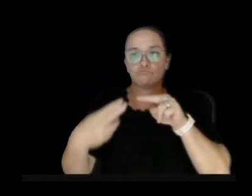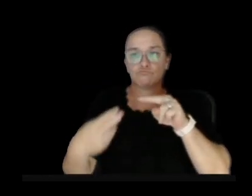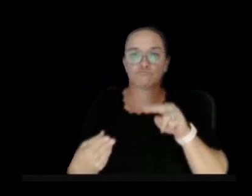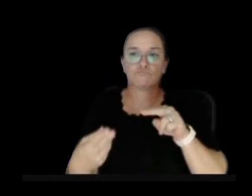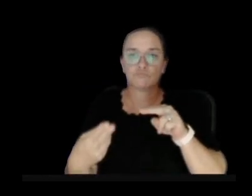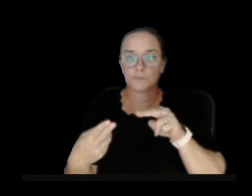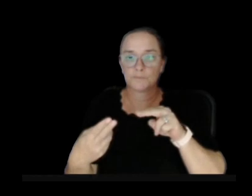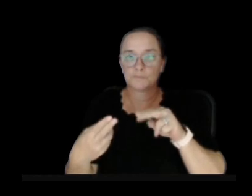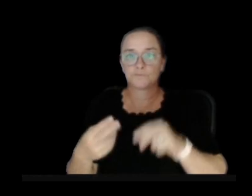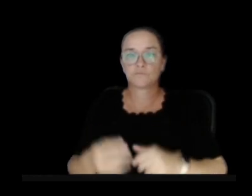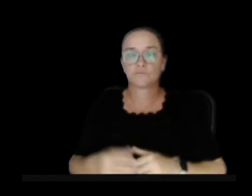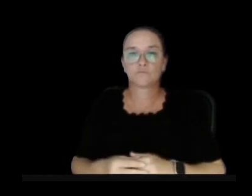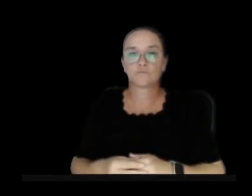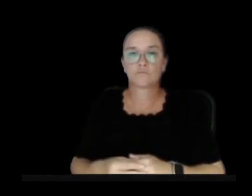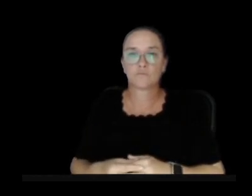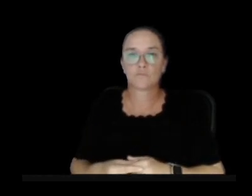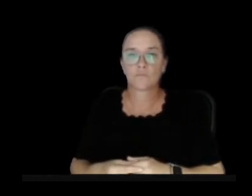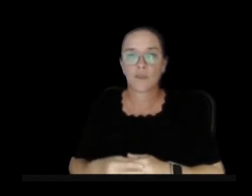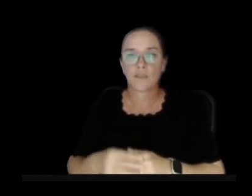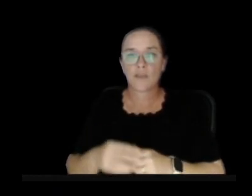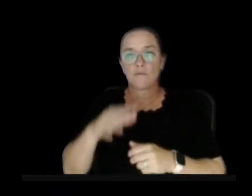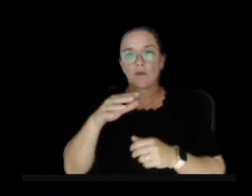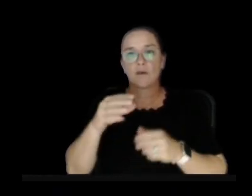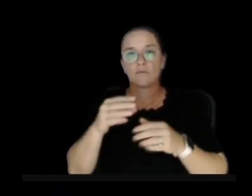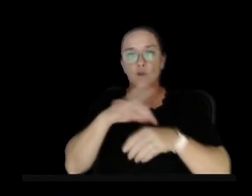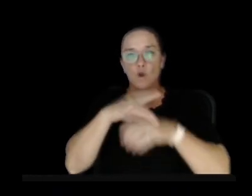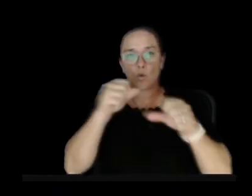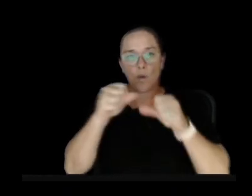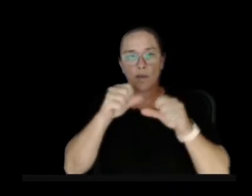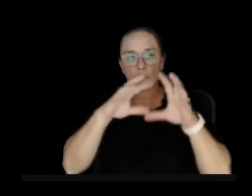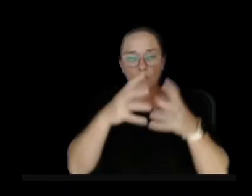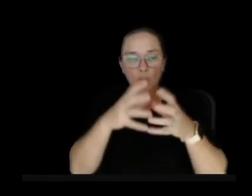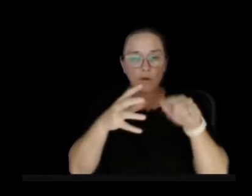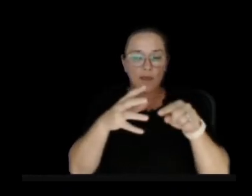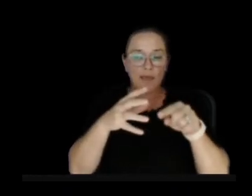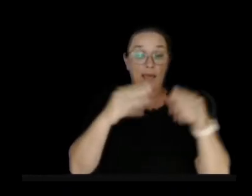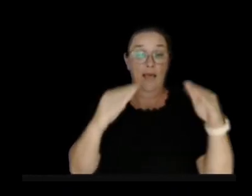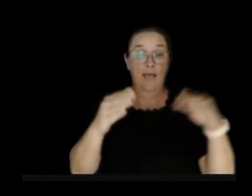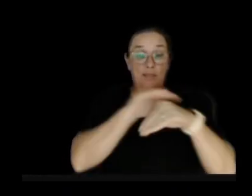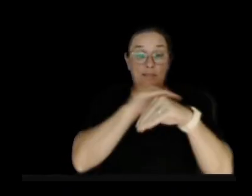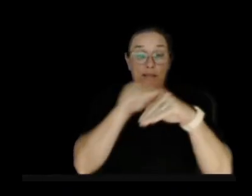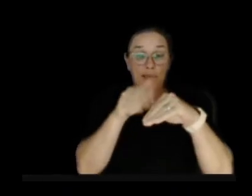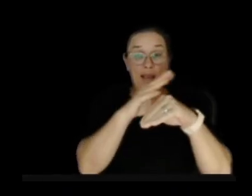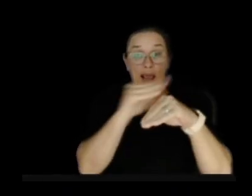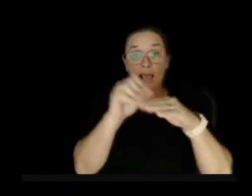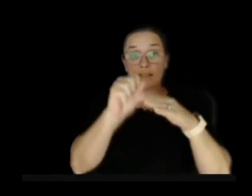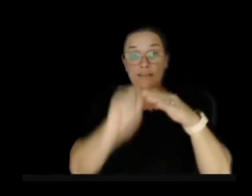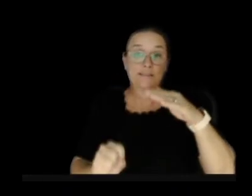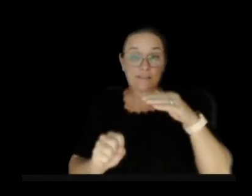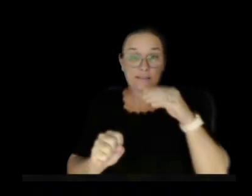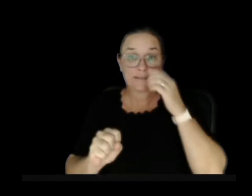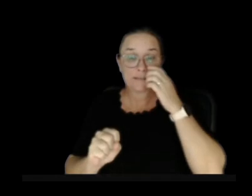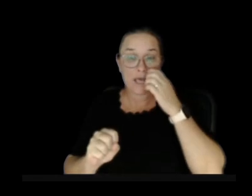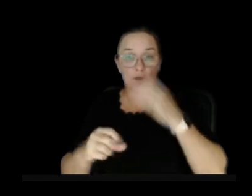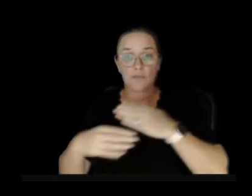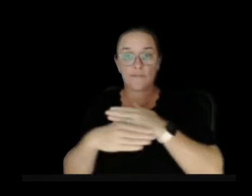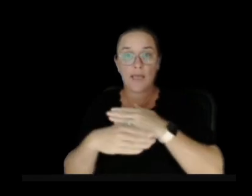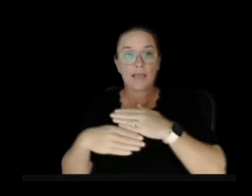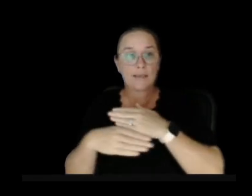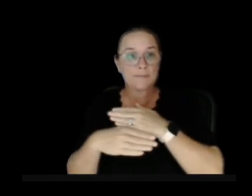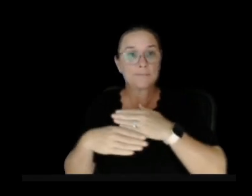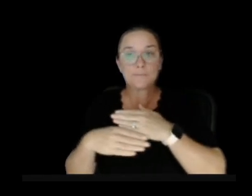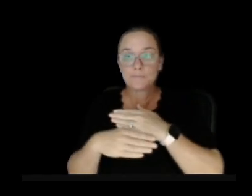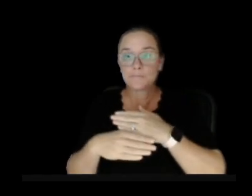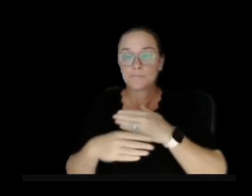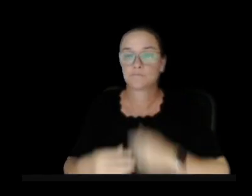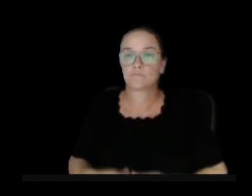in locations they've been clustered mostly around a summit as well as a south flank with very little action on either of the rift zones of Kilauea there.